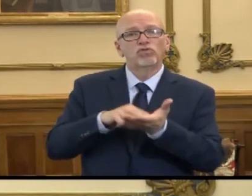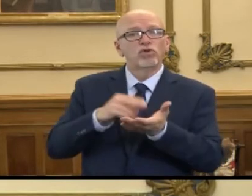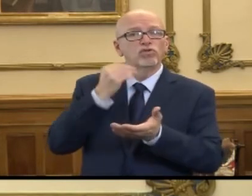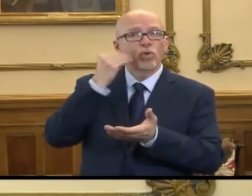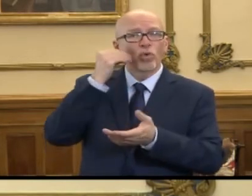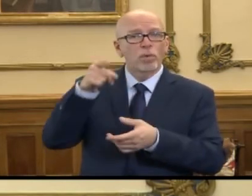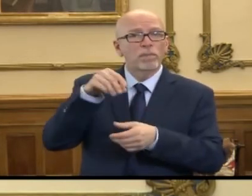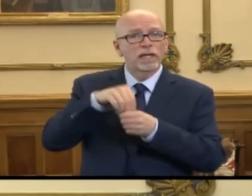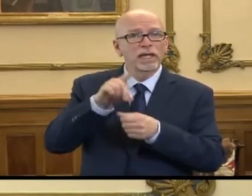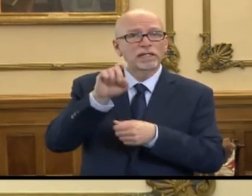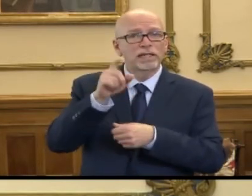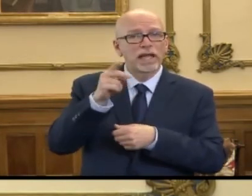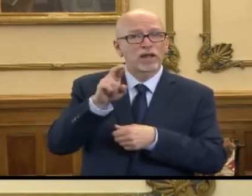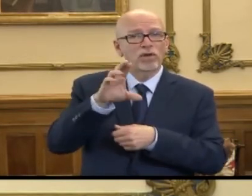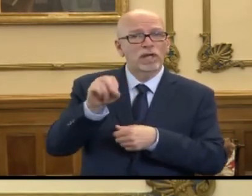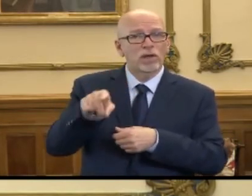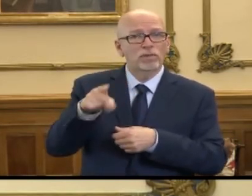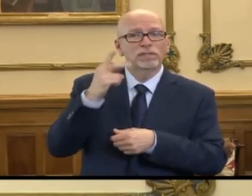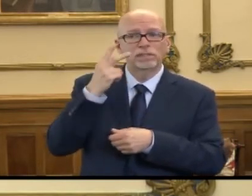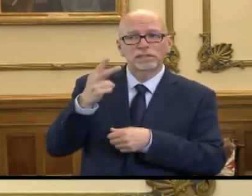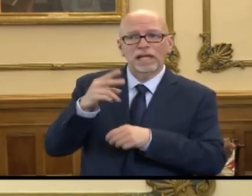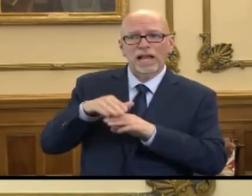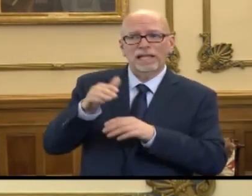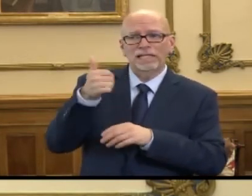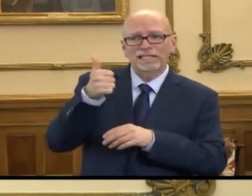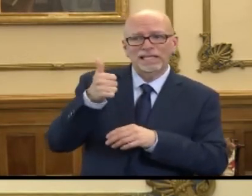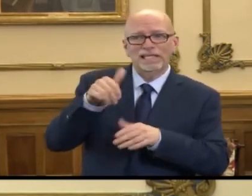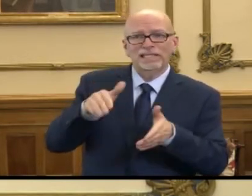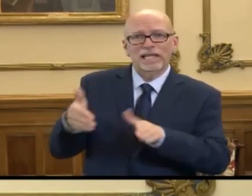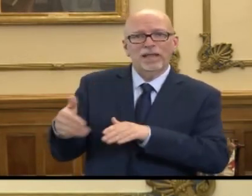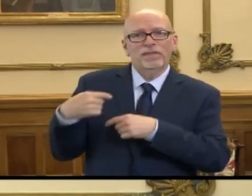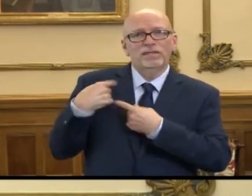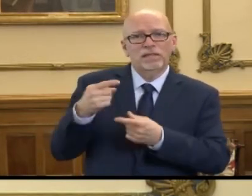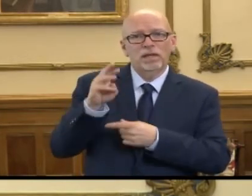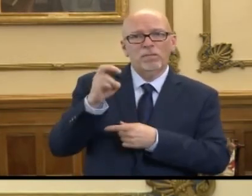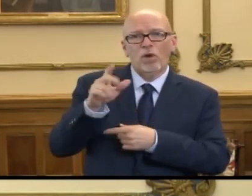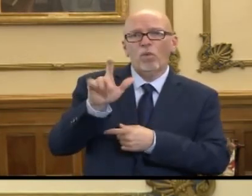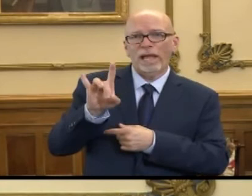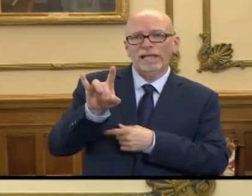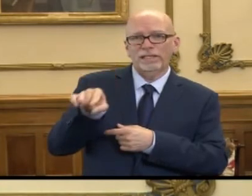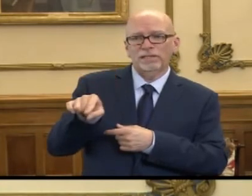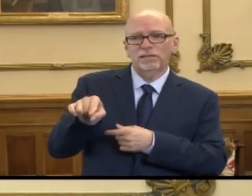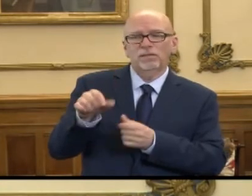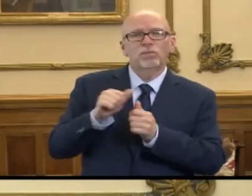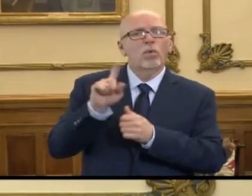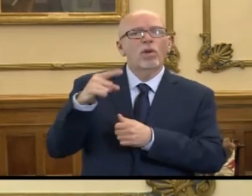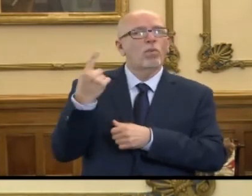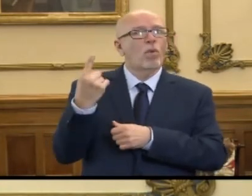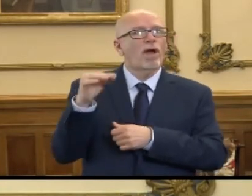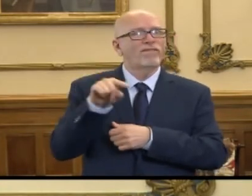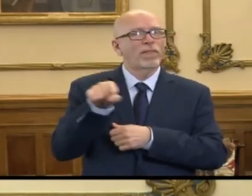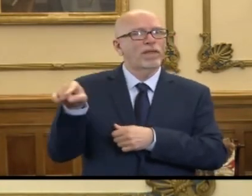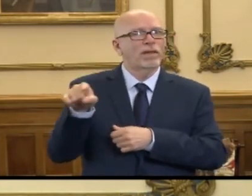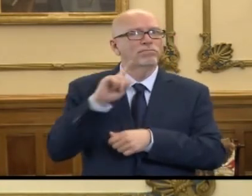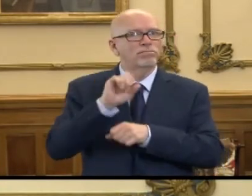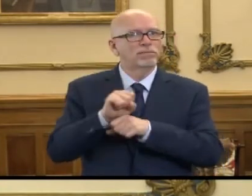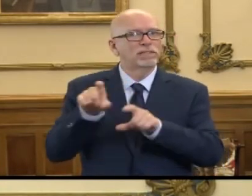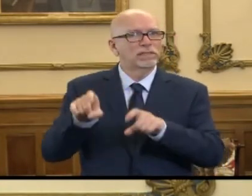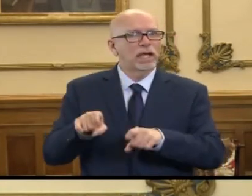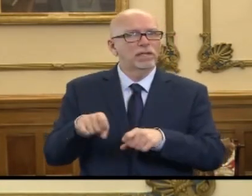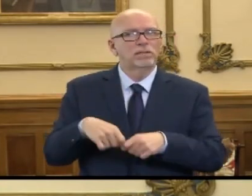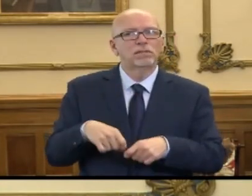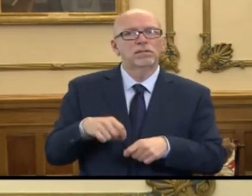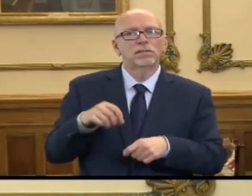home in Decatur County has seen at least 10 reported deaths since March 28th, with only one of those people actually being tested,